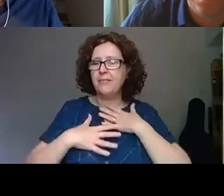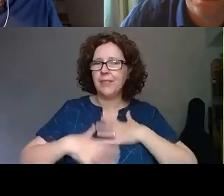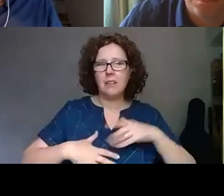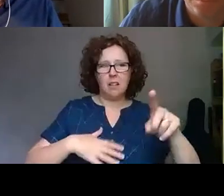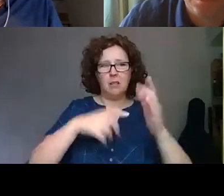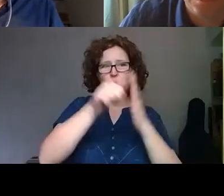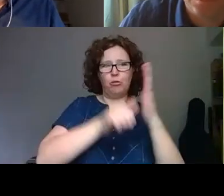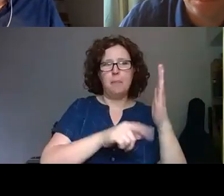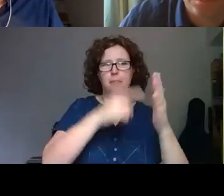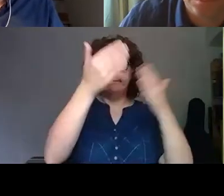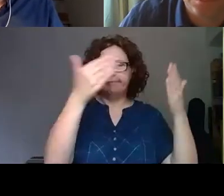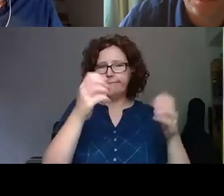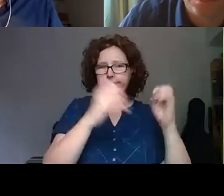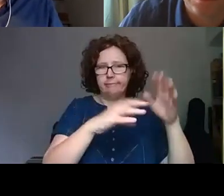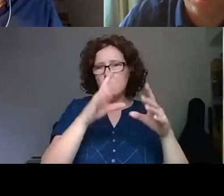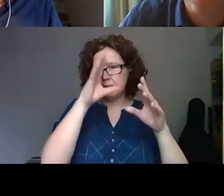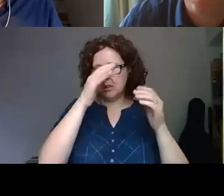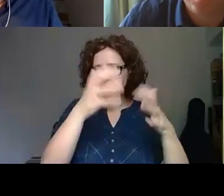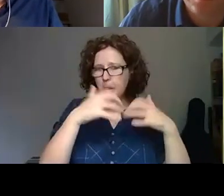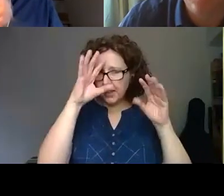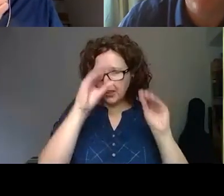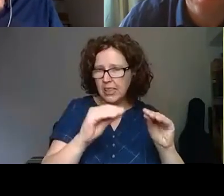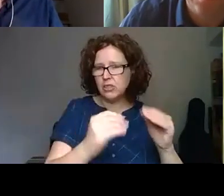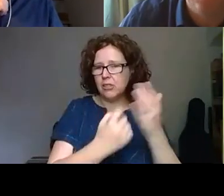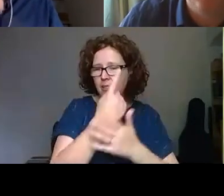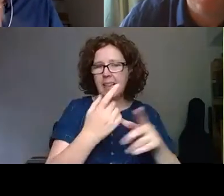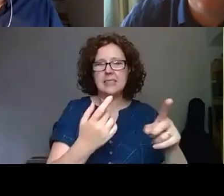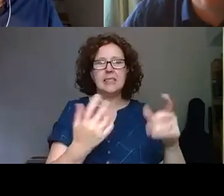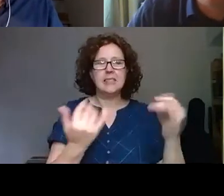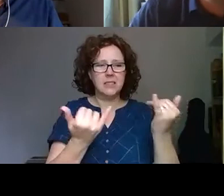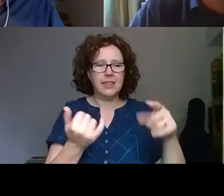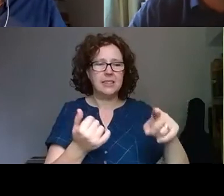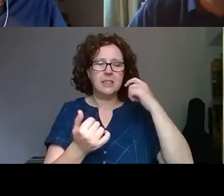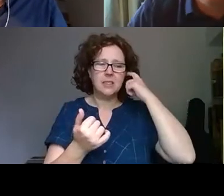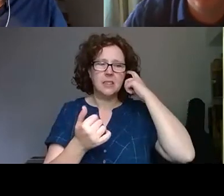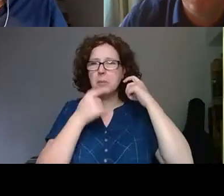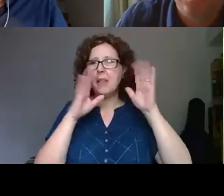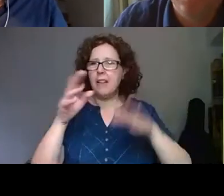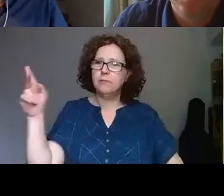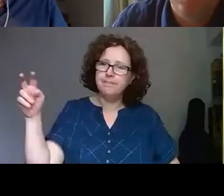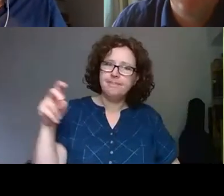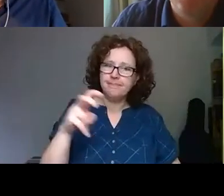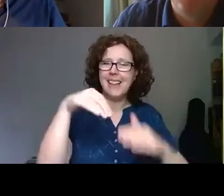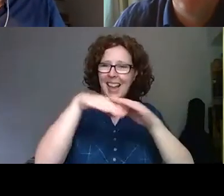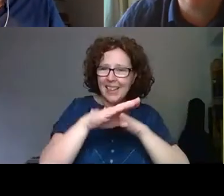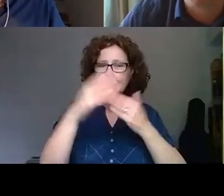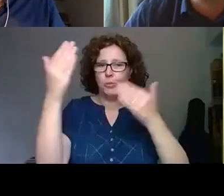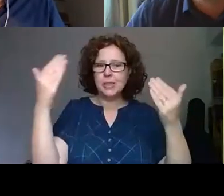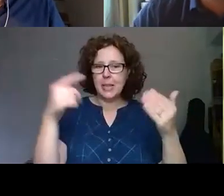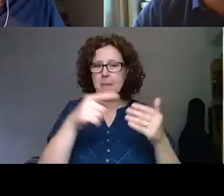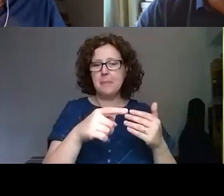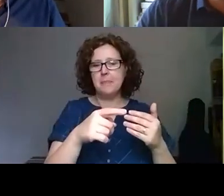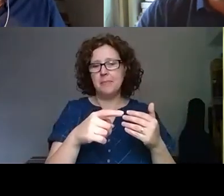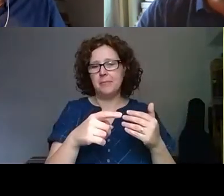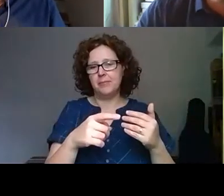that used to be public educational events that people have to come to the museum or this several